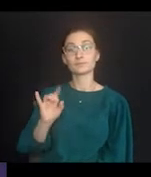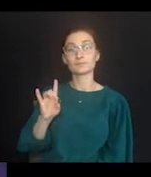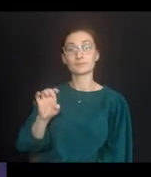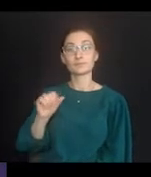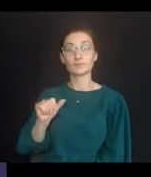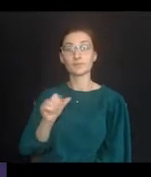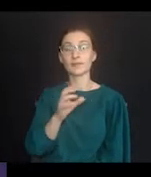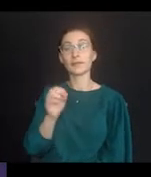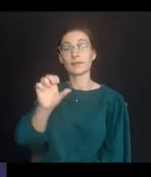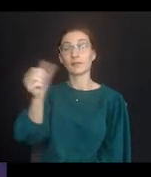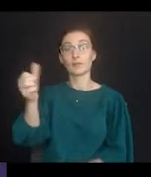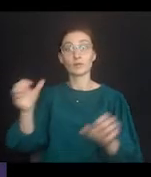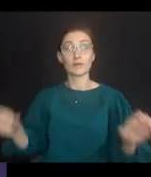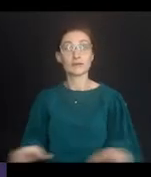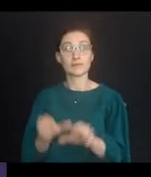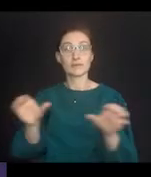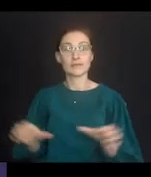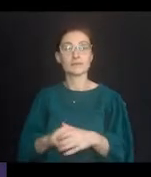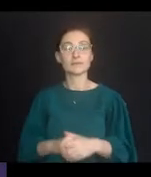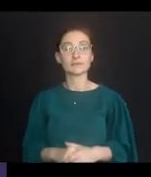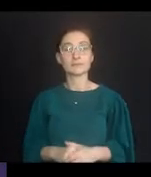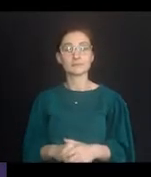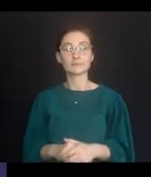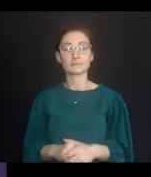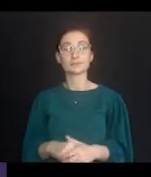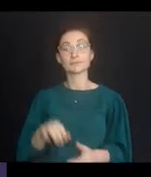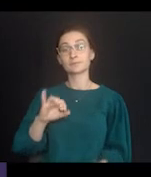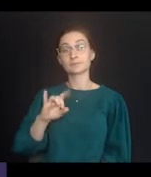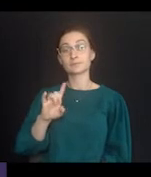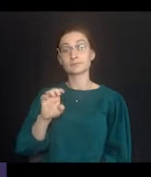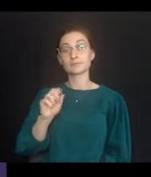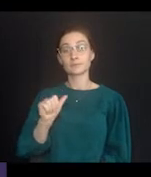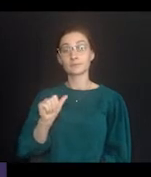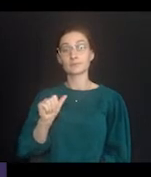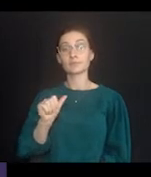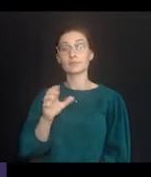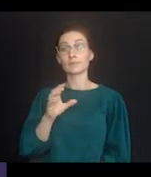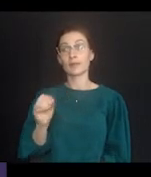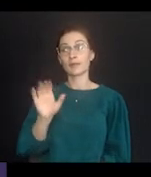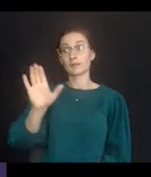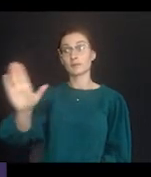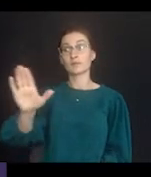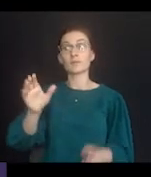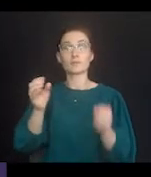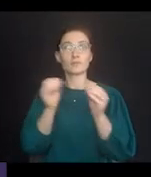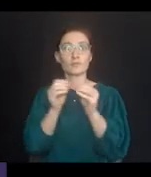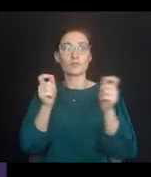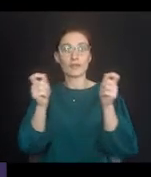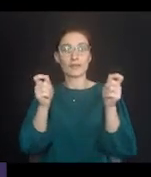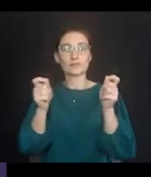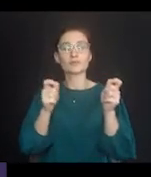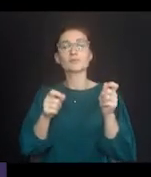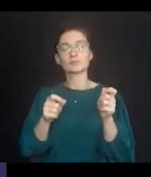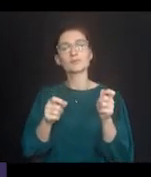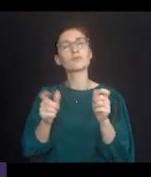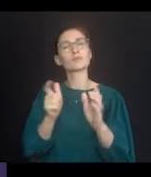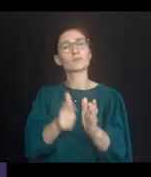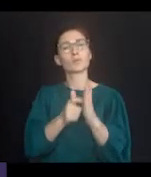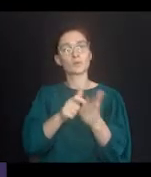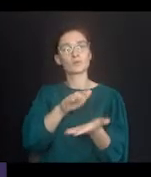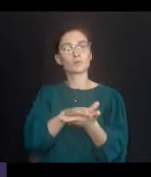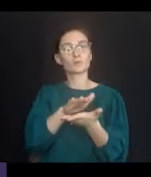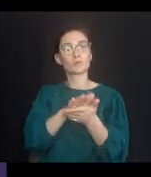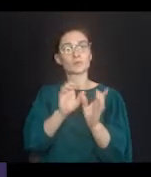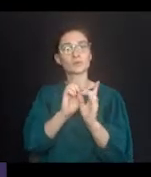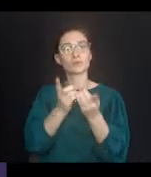IDEA and Extracurricular Activities. The IDEA and its implementing regulations mandates that school